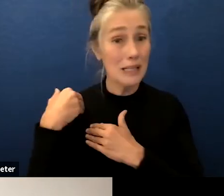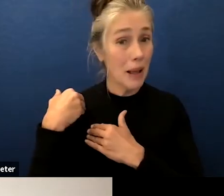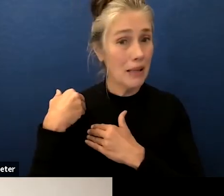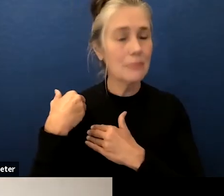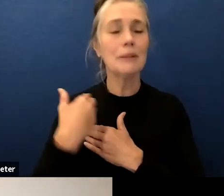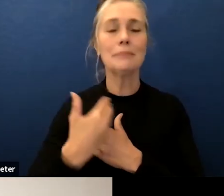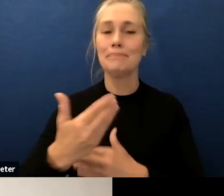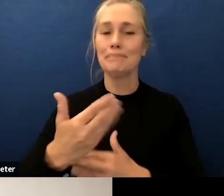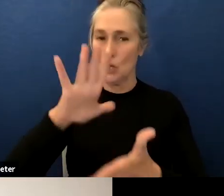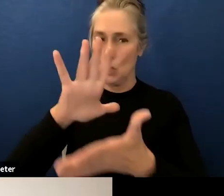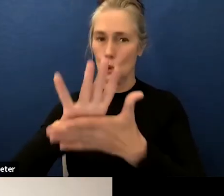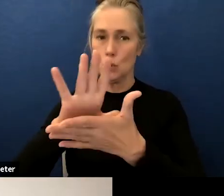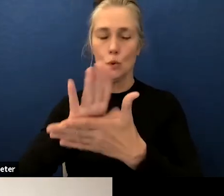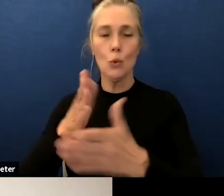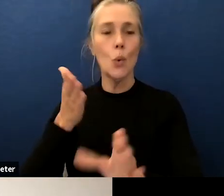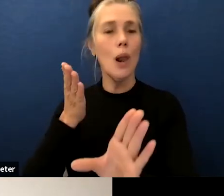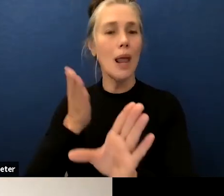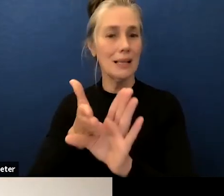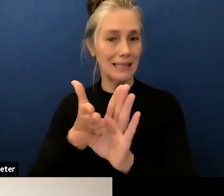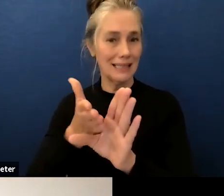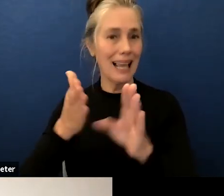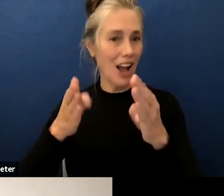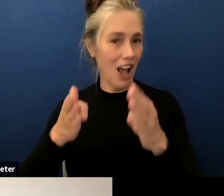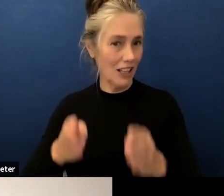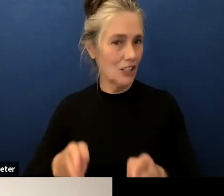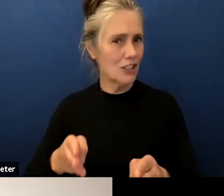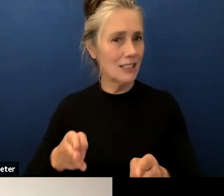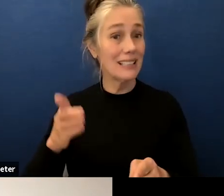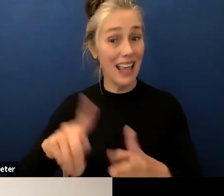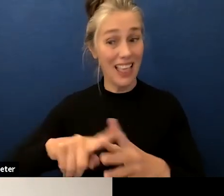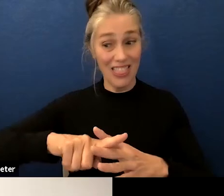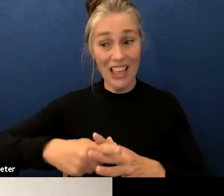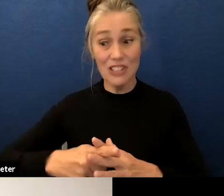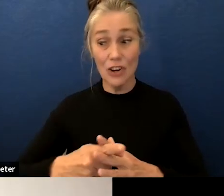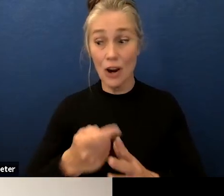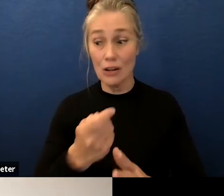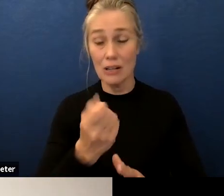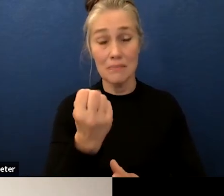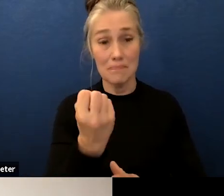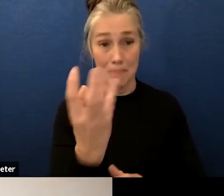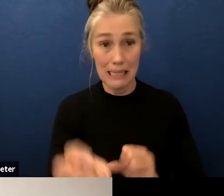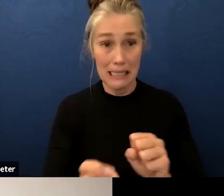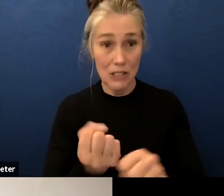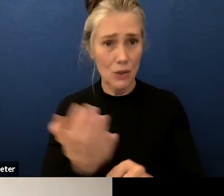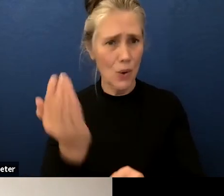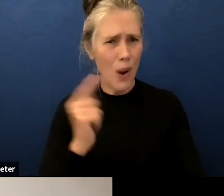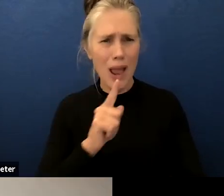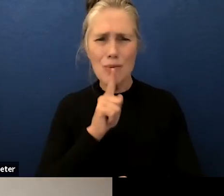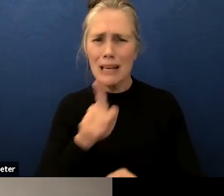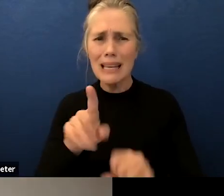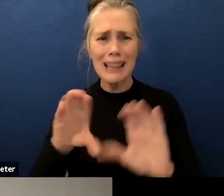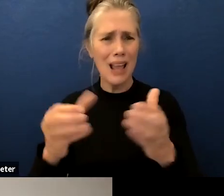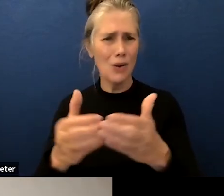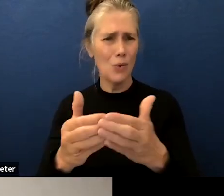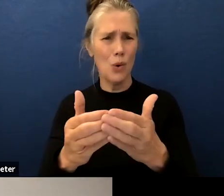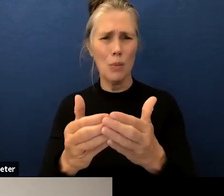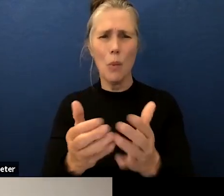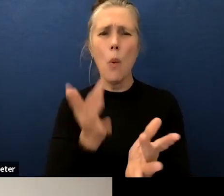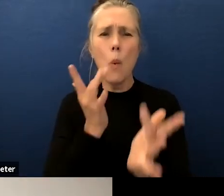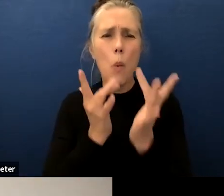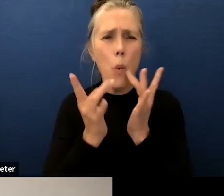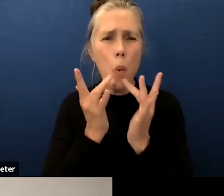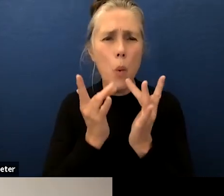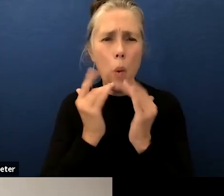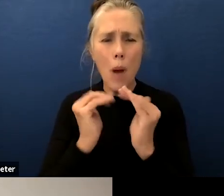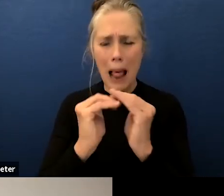years ago and they're a small group there are less than 50 school psychologists in our district but they really